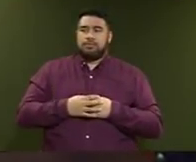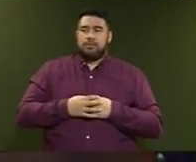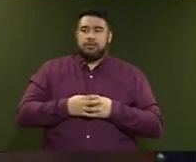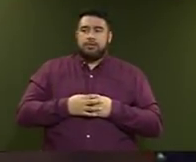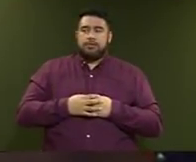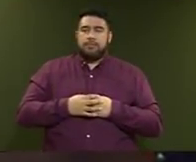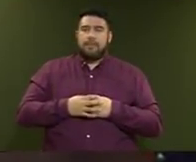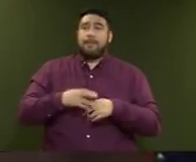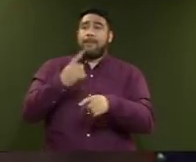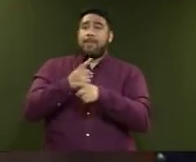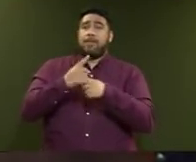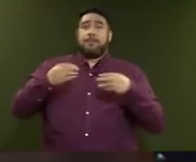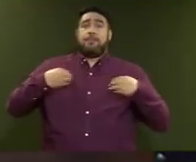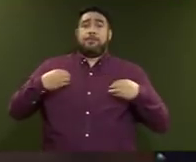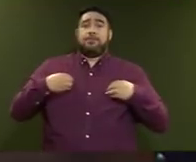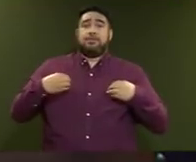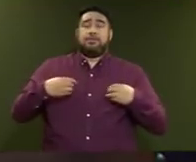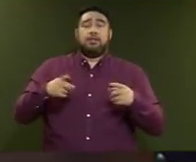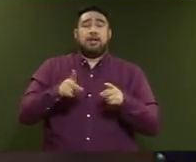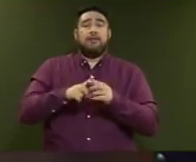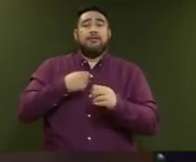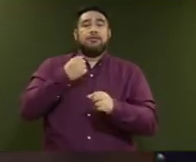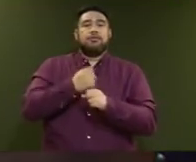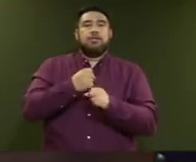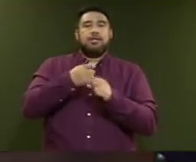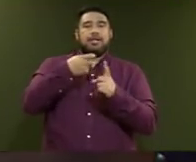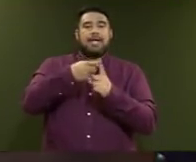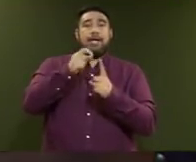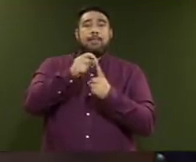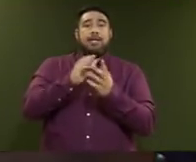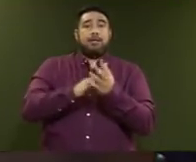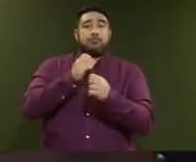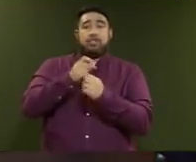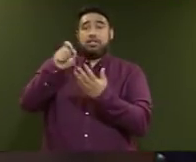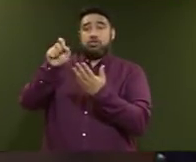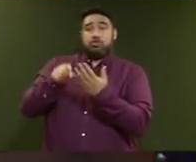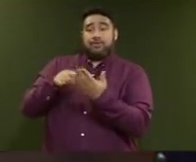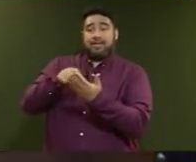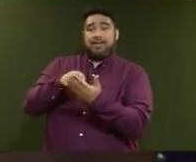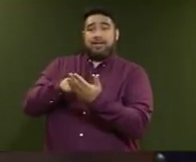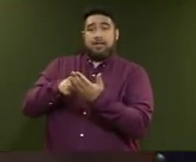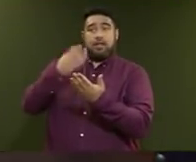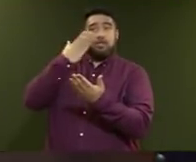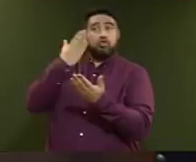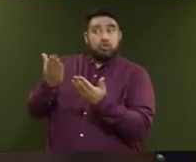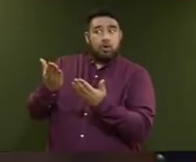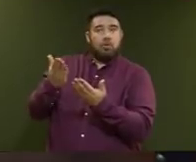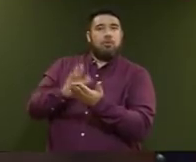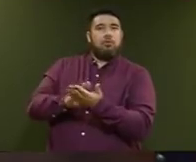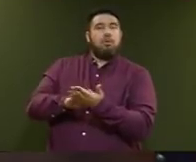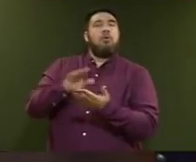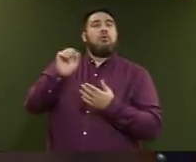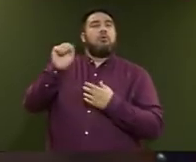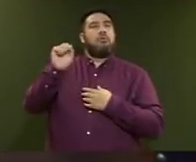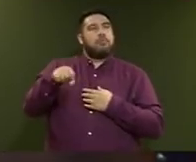voice of business, like for instance, I would imagine he would look at the KPMG survey, which has highlighted that that is in fact having